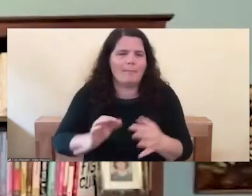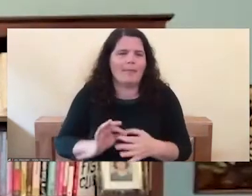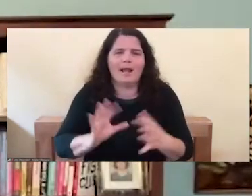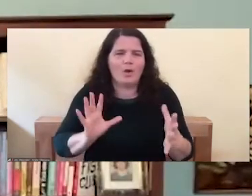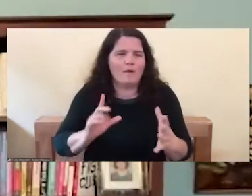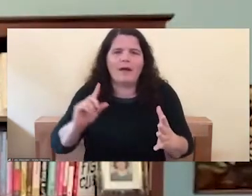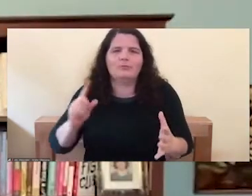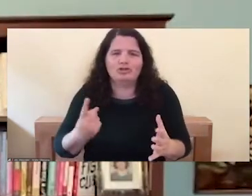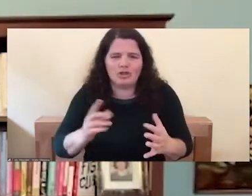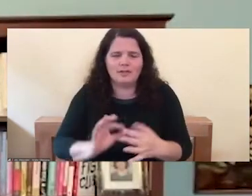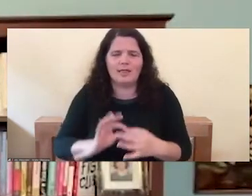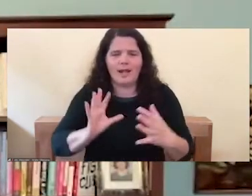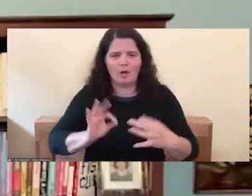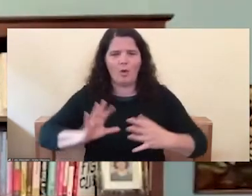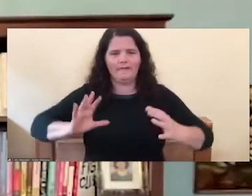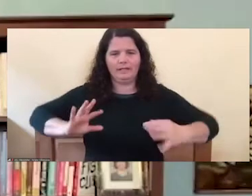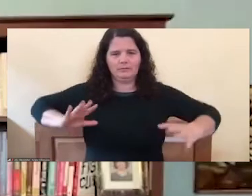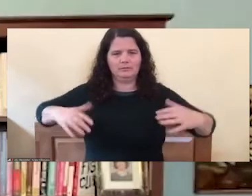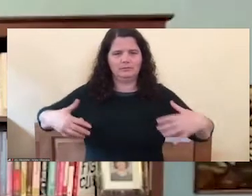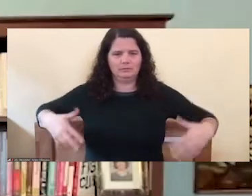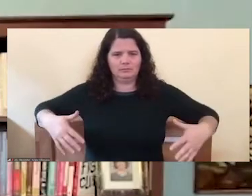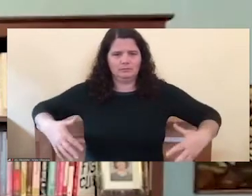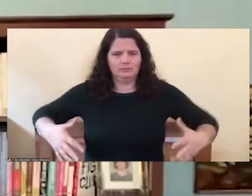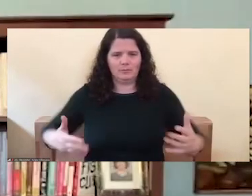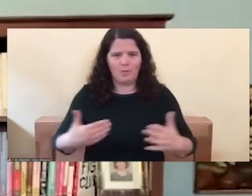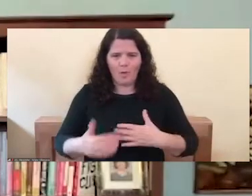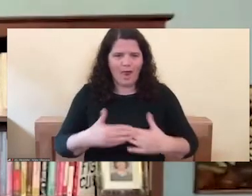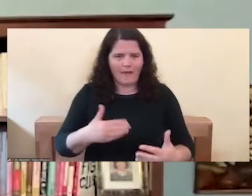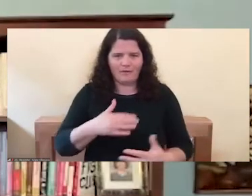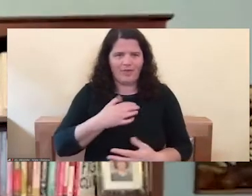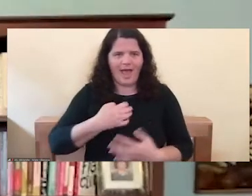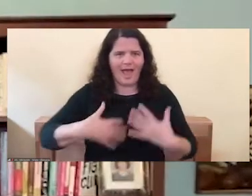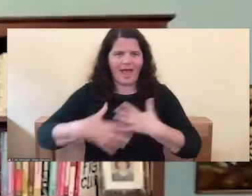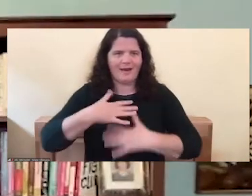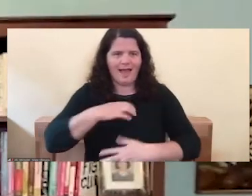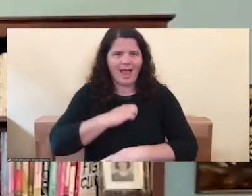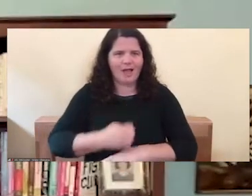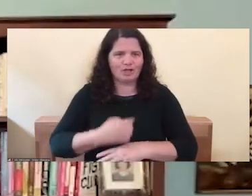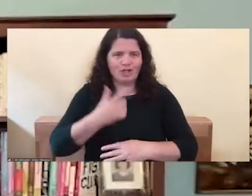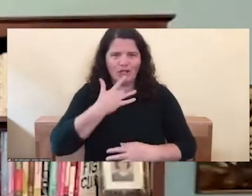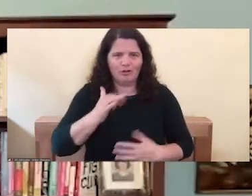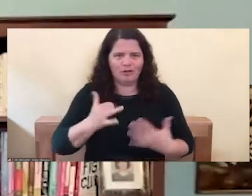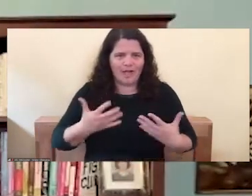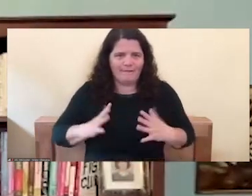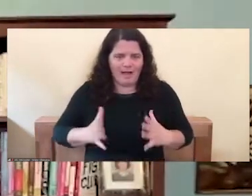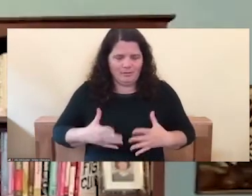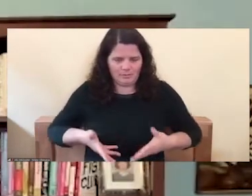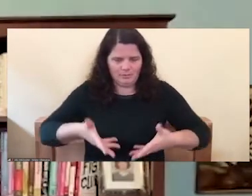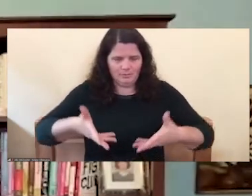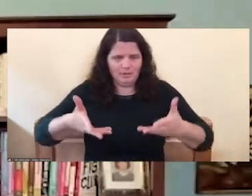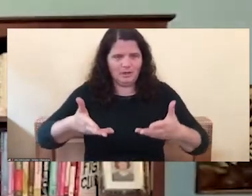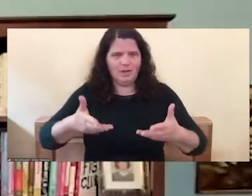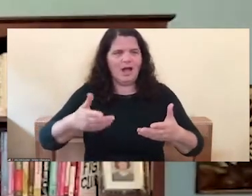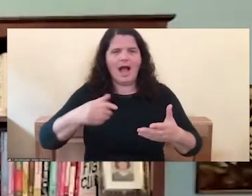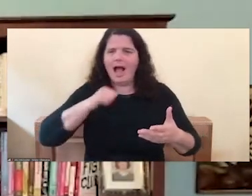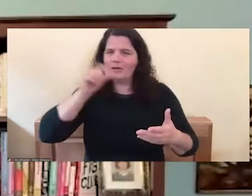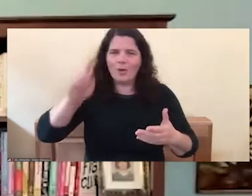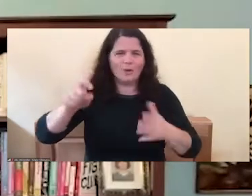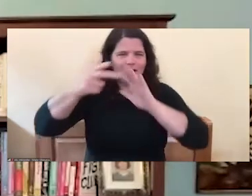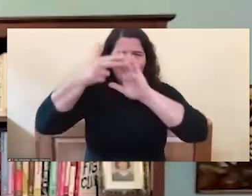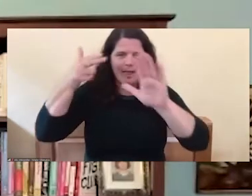as energy in the body. There's something really useful of working with these things as energies in the body, as opposed to the story